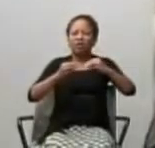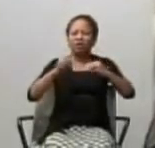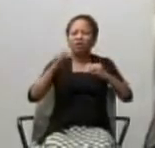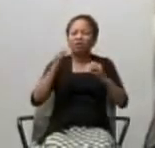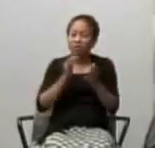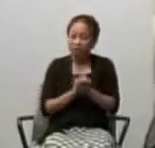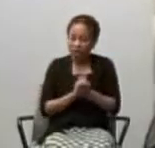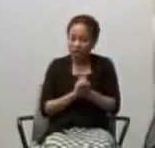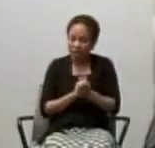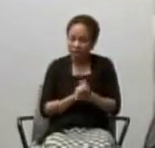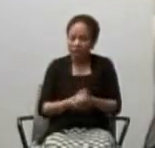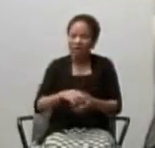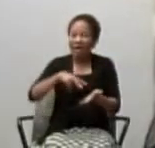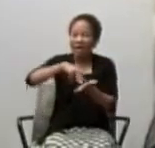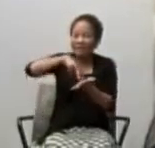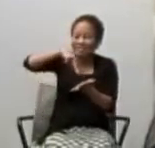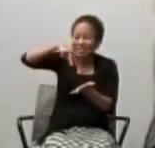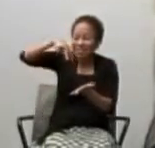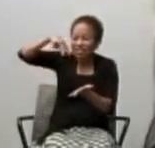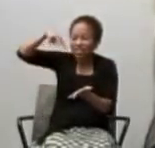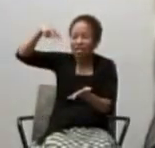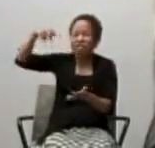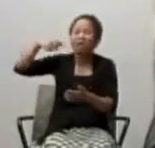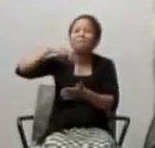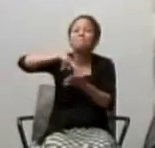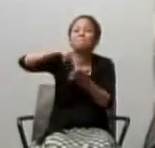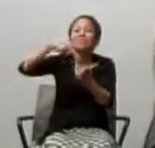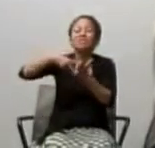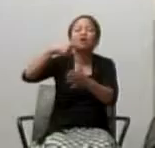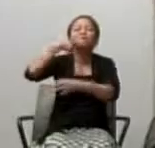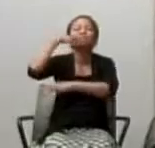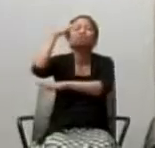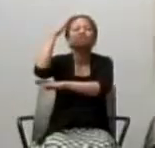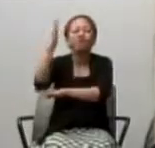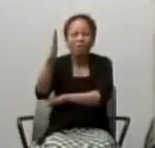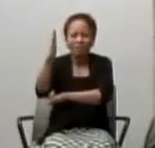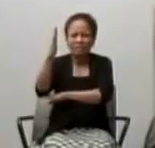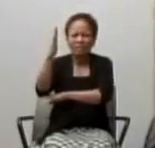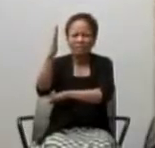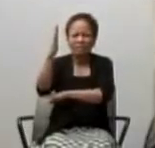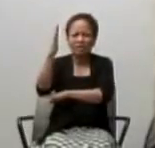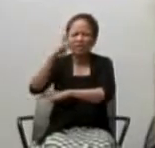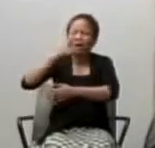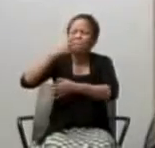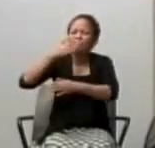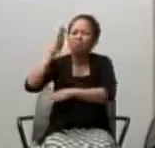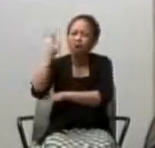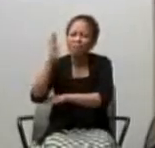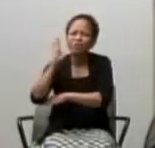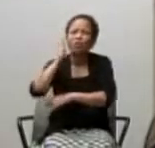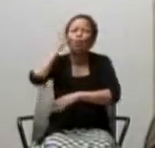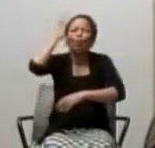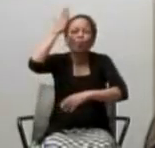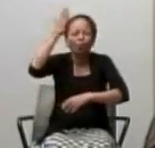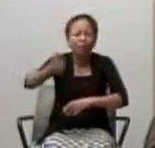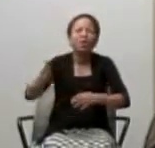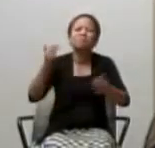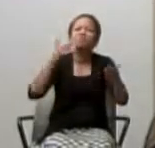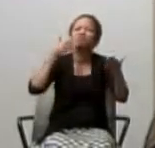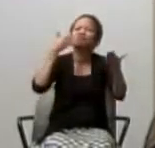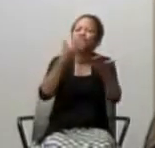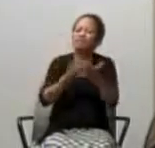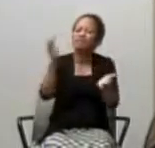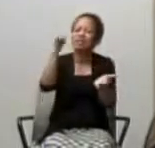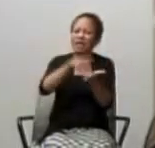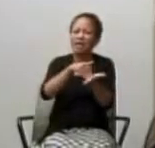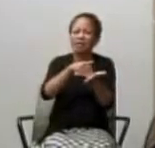be made whole again. that the body that is restricted by sin is not held